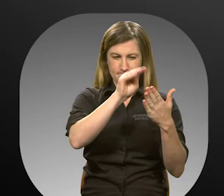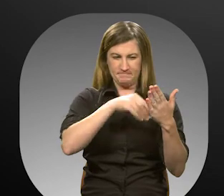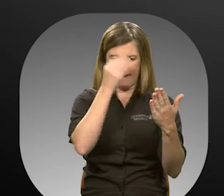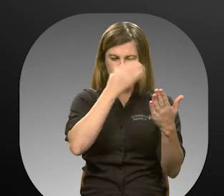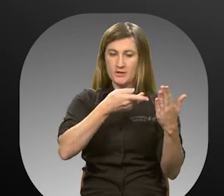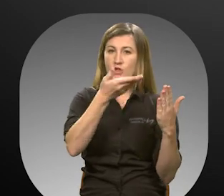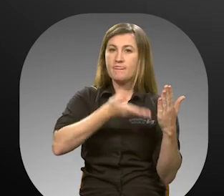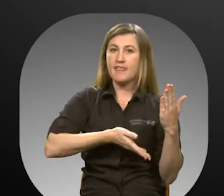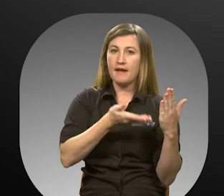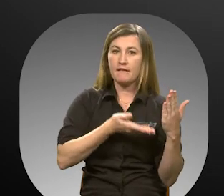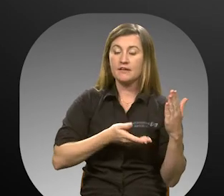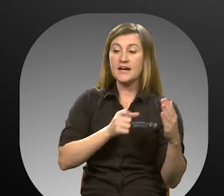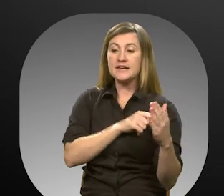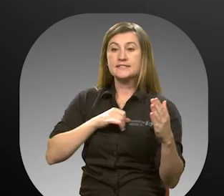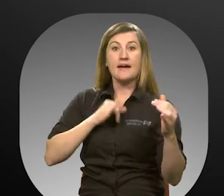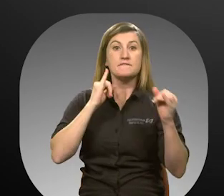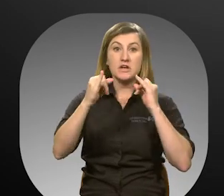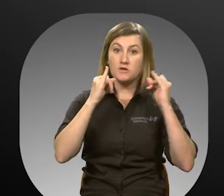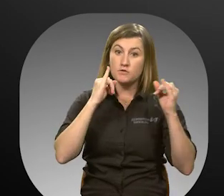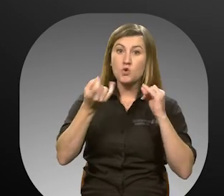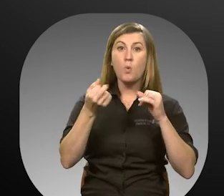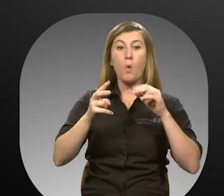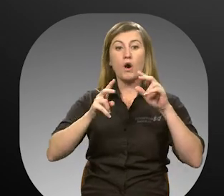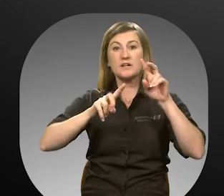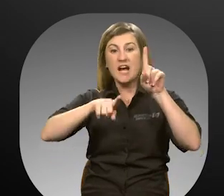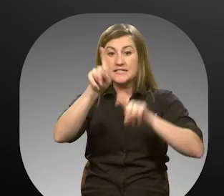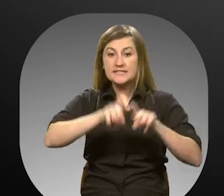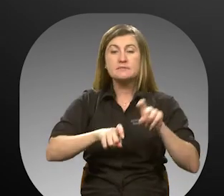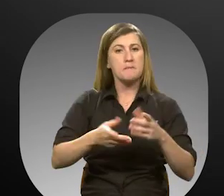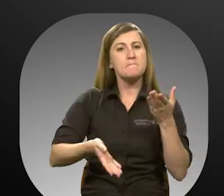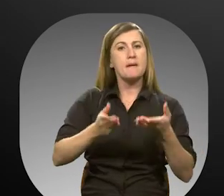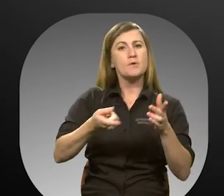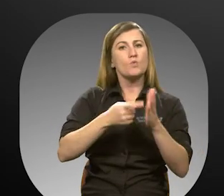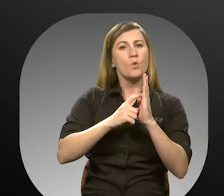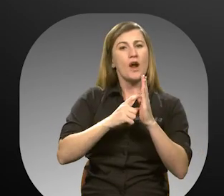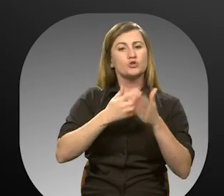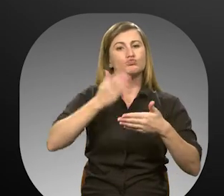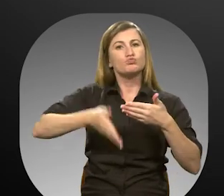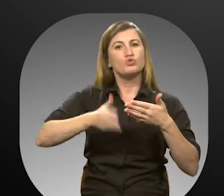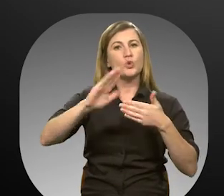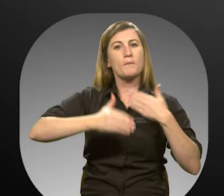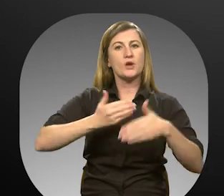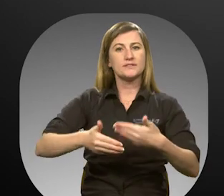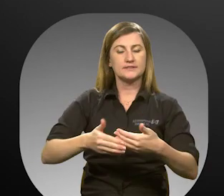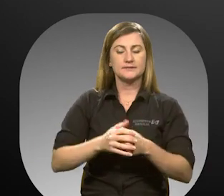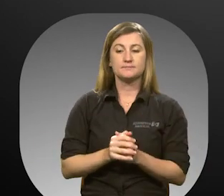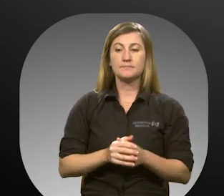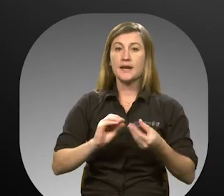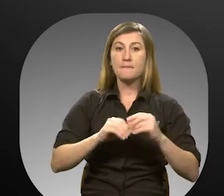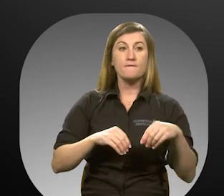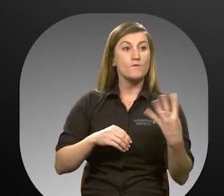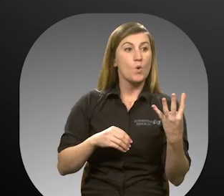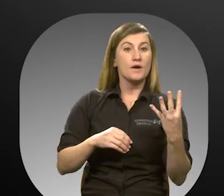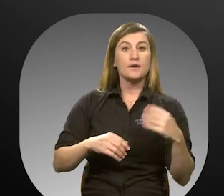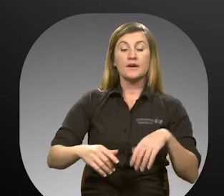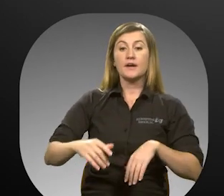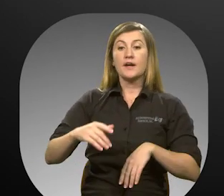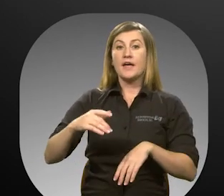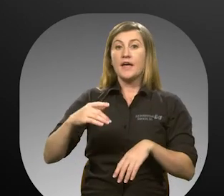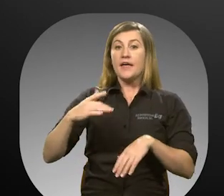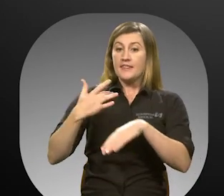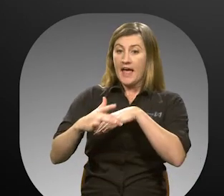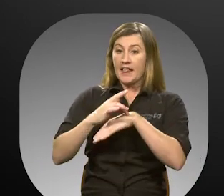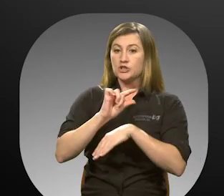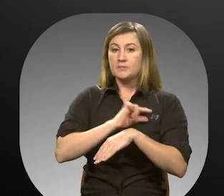provided. A staff interview or assessment may be required to complete the process. 4. The eligibility process